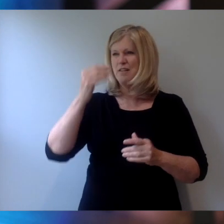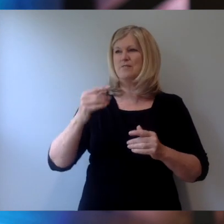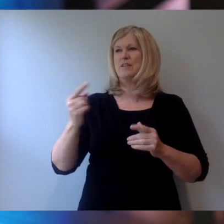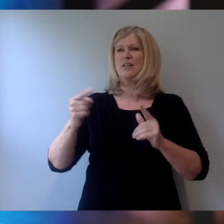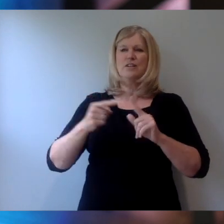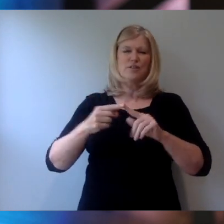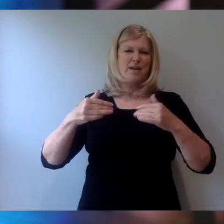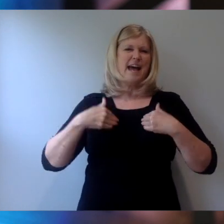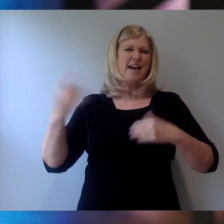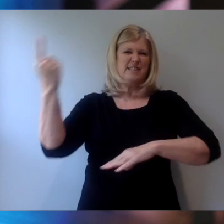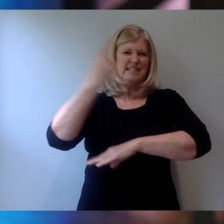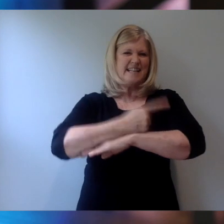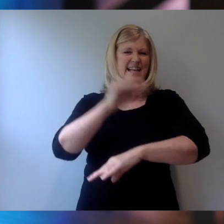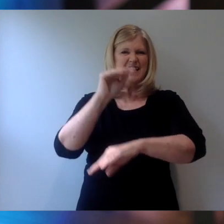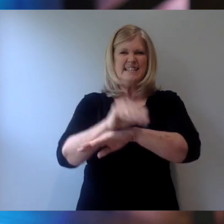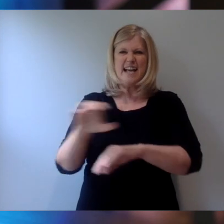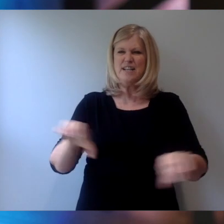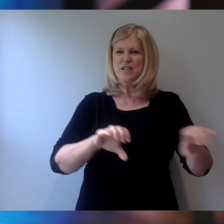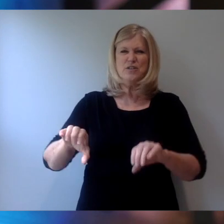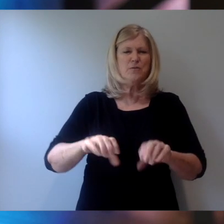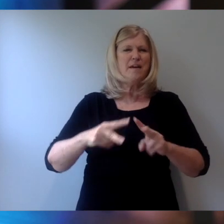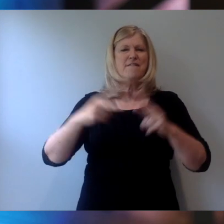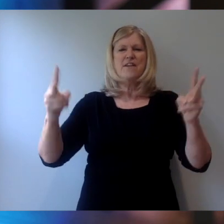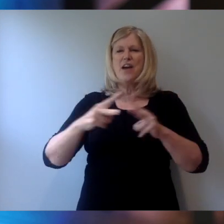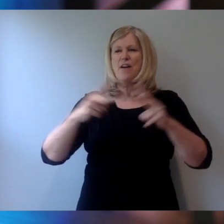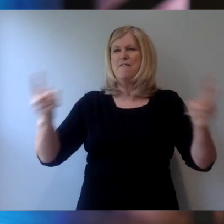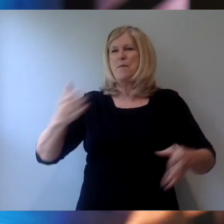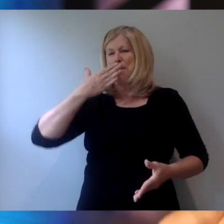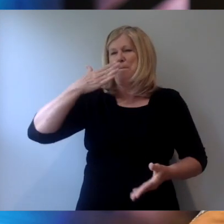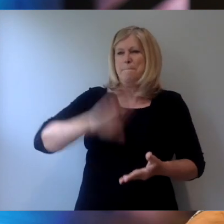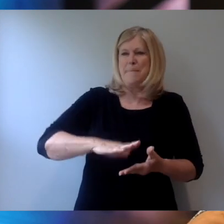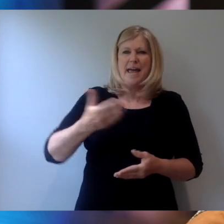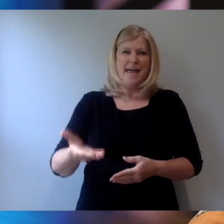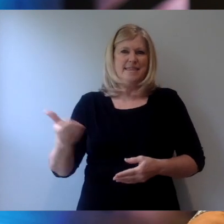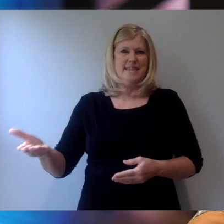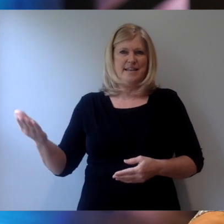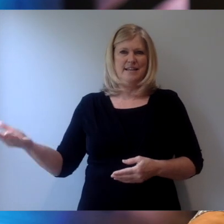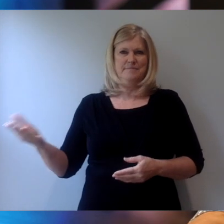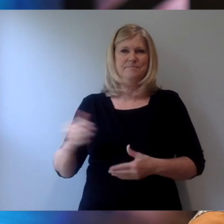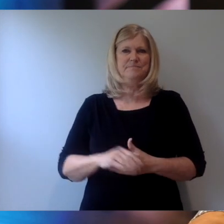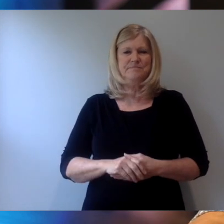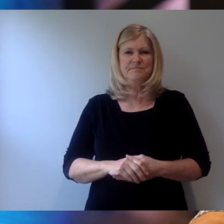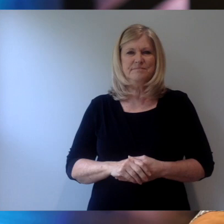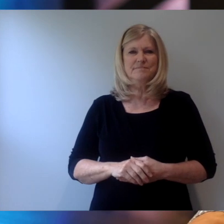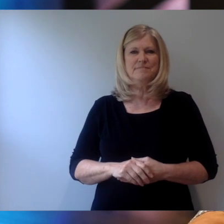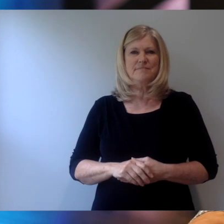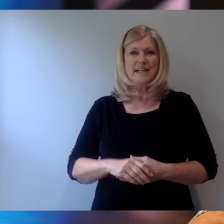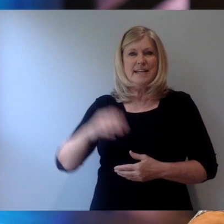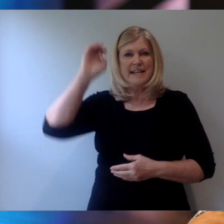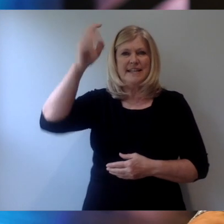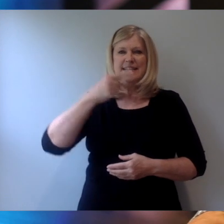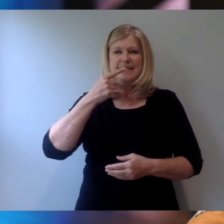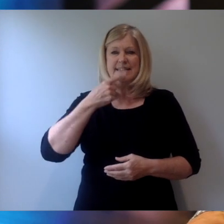nights doing things that he should not be doing. He says of himself